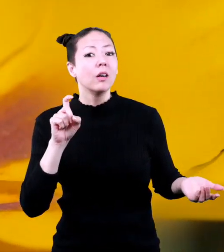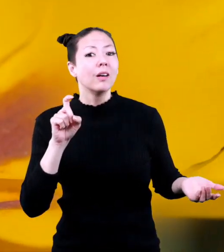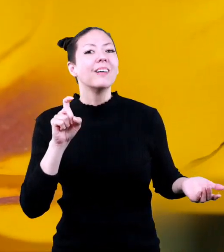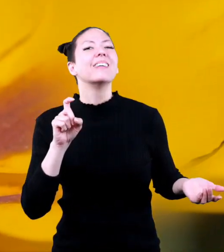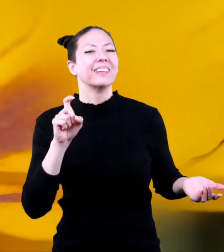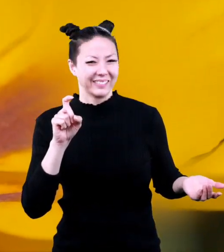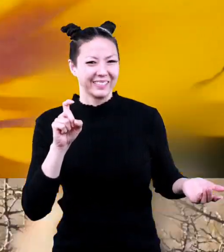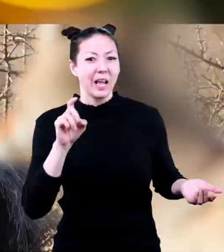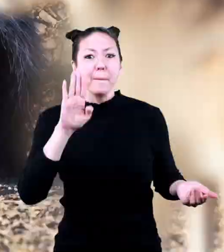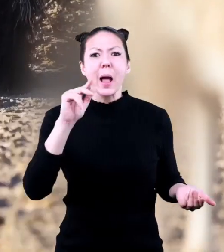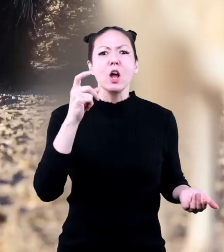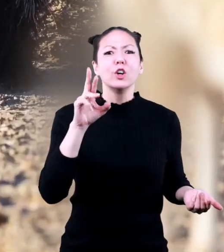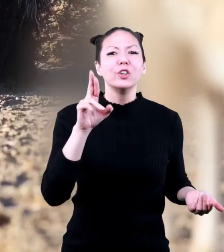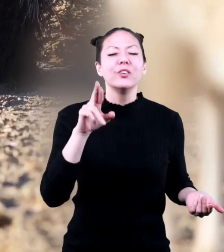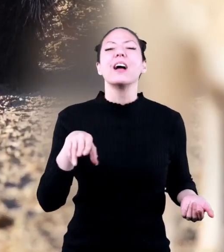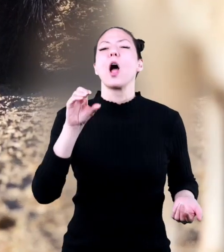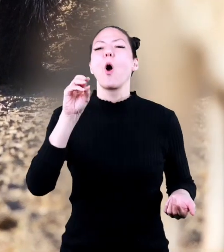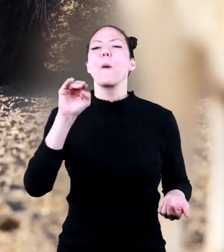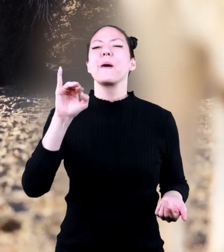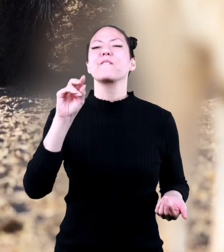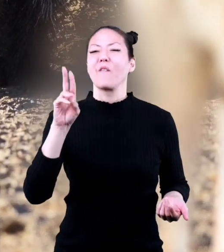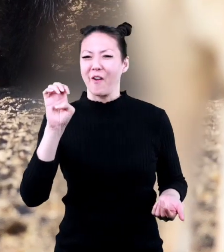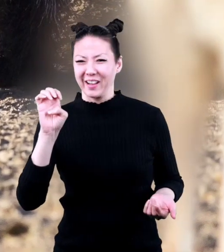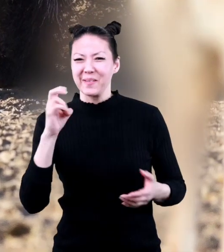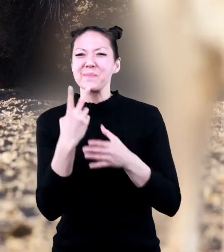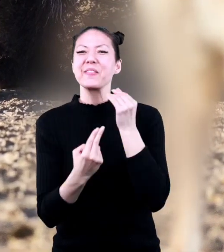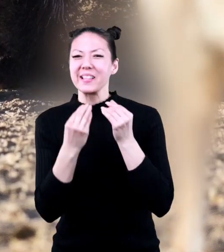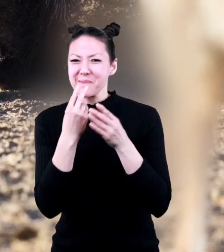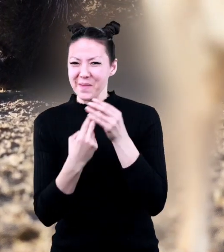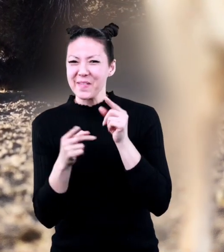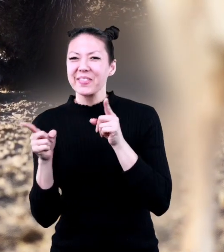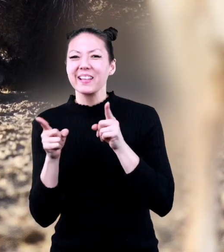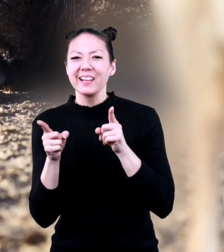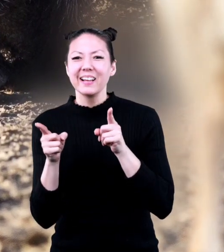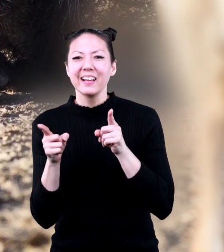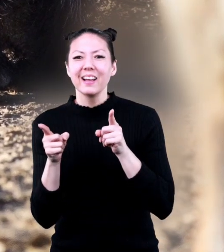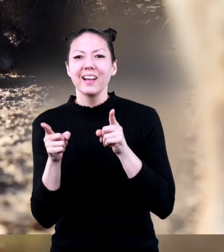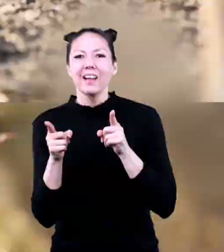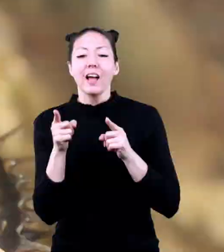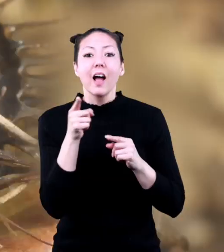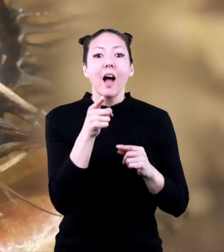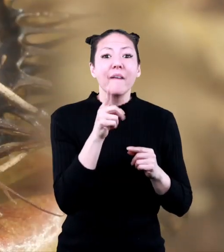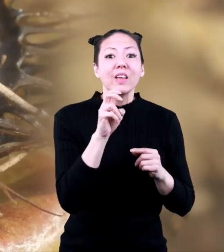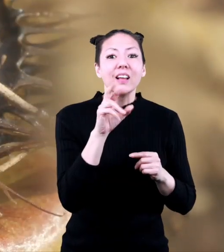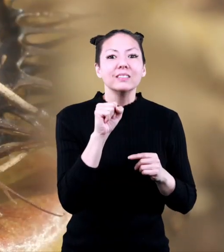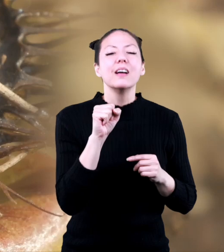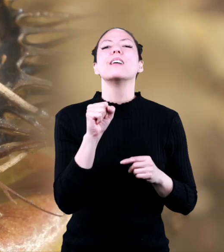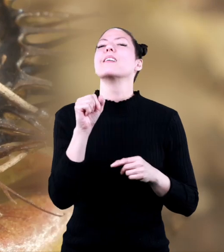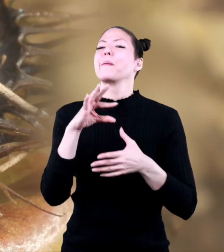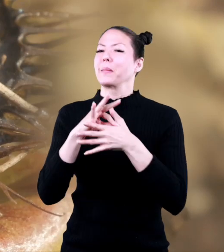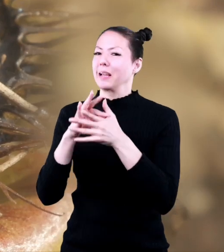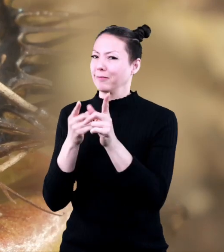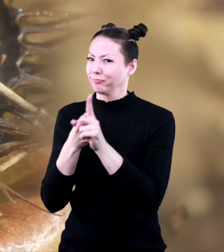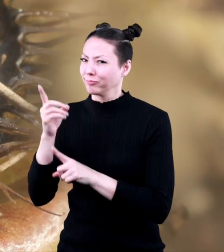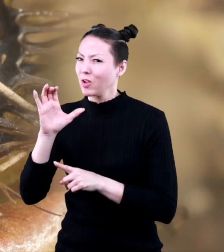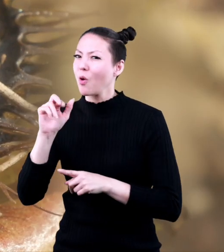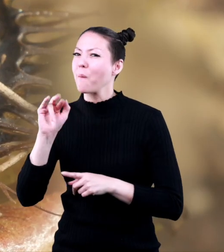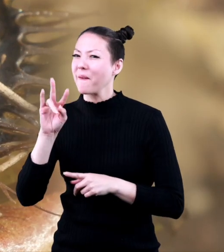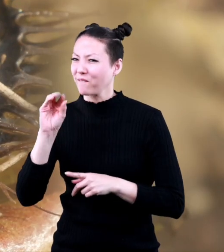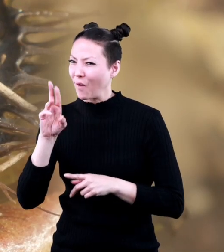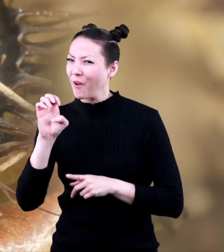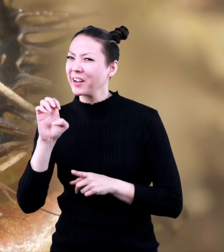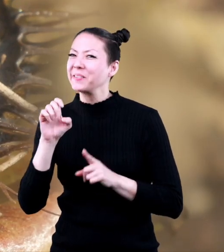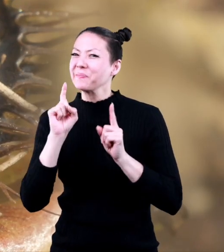herbivore, badger, omnivore, carnivore, venus flytrap,